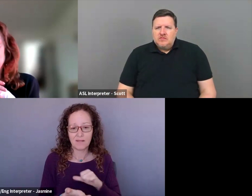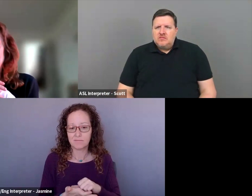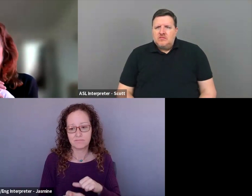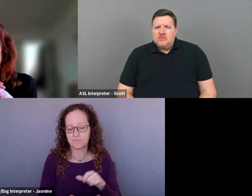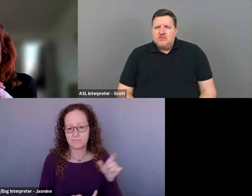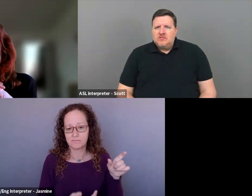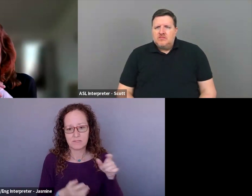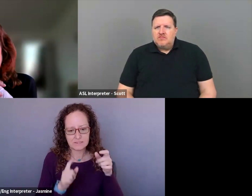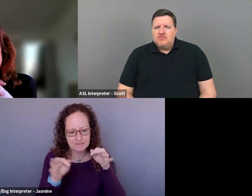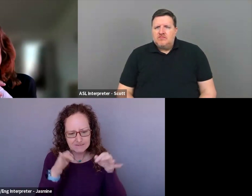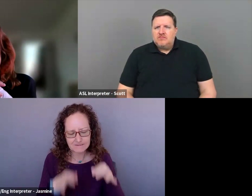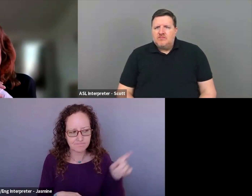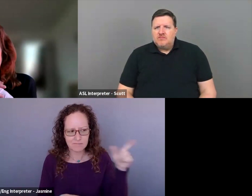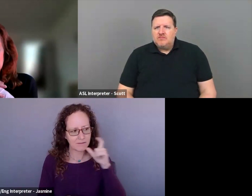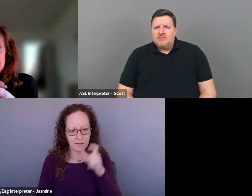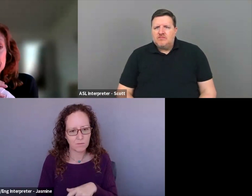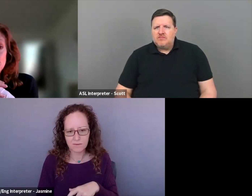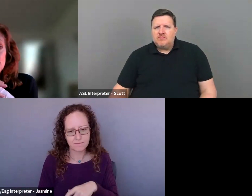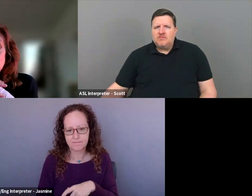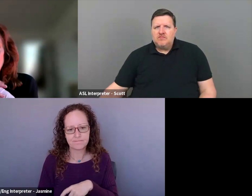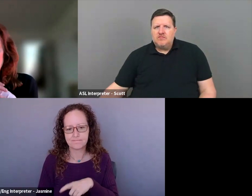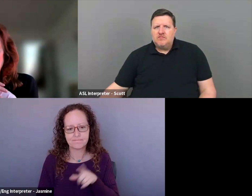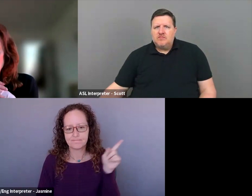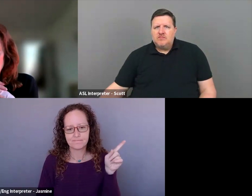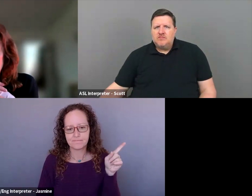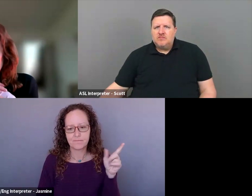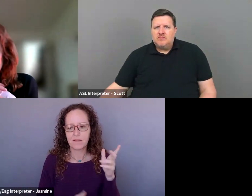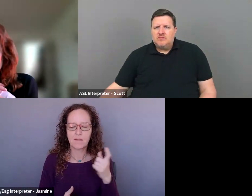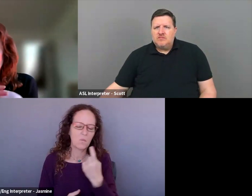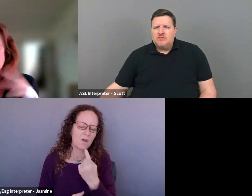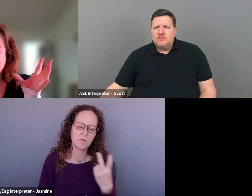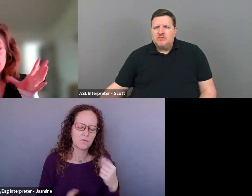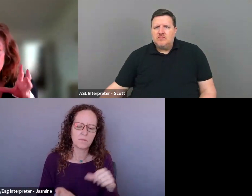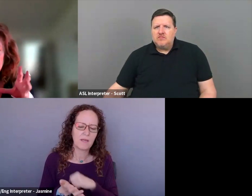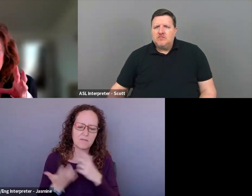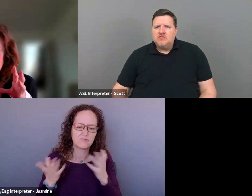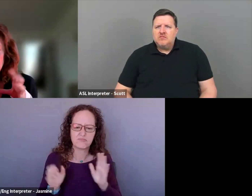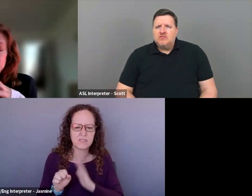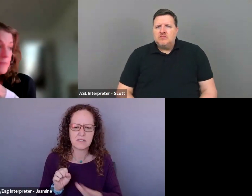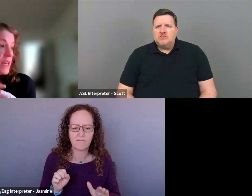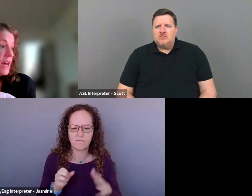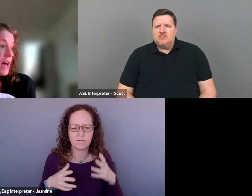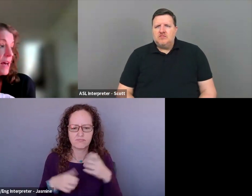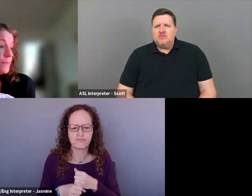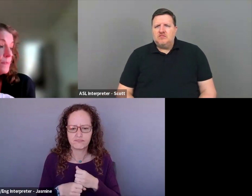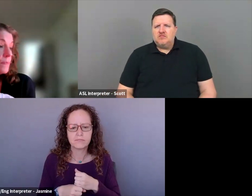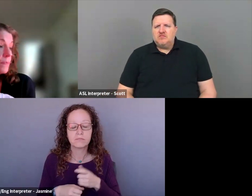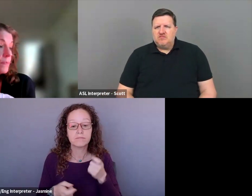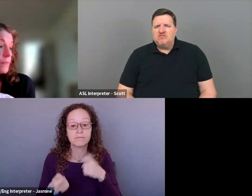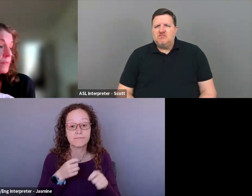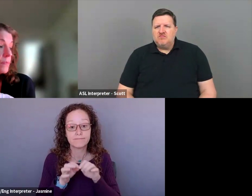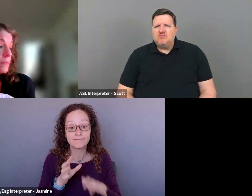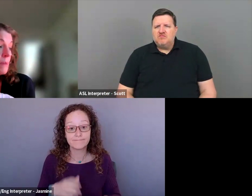that. They really don't. Um, they just want a one to two page budget that's condensed. Um,